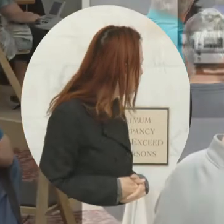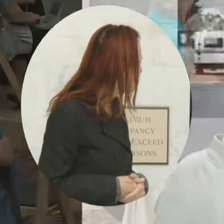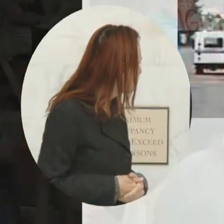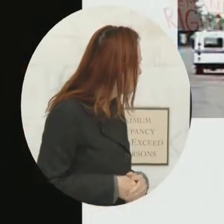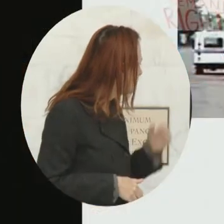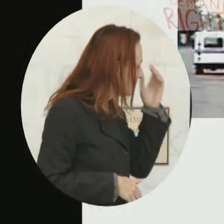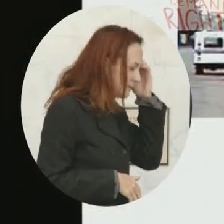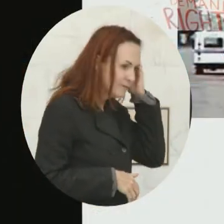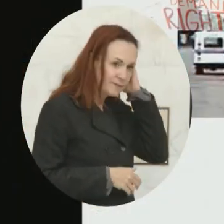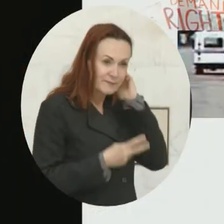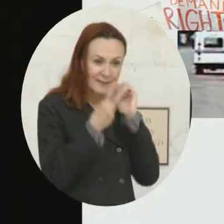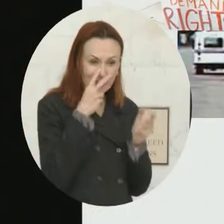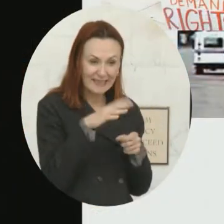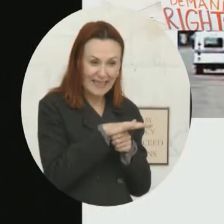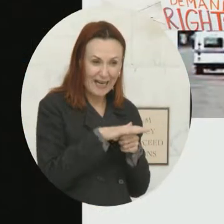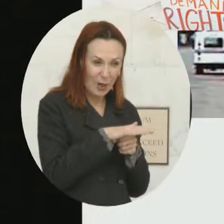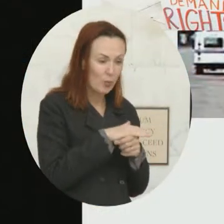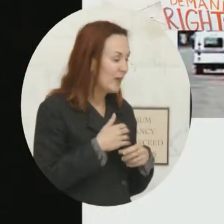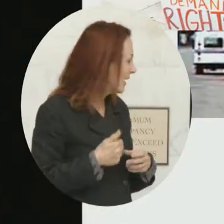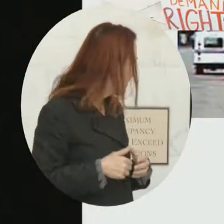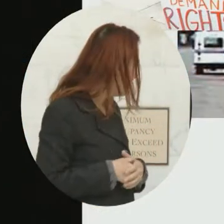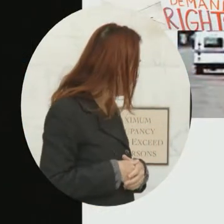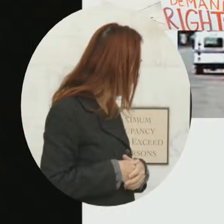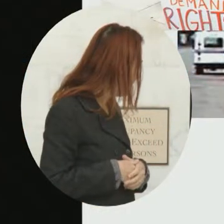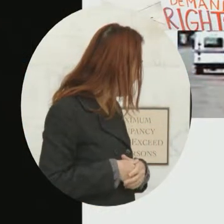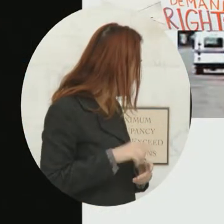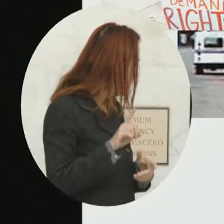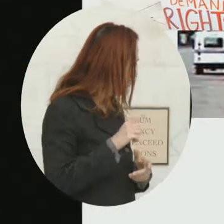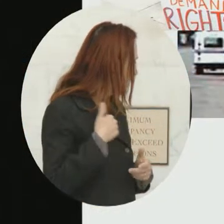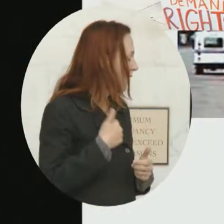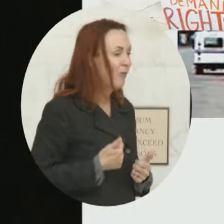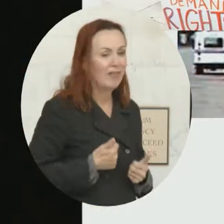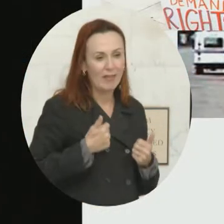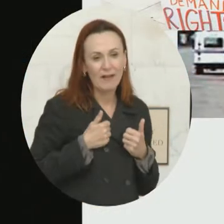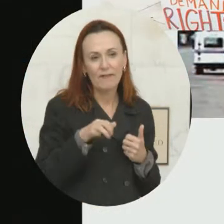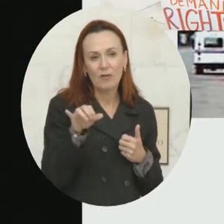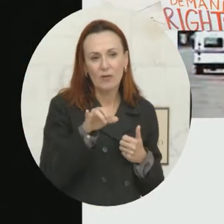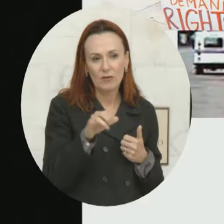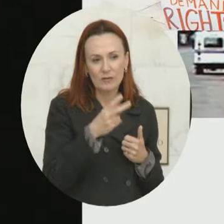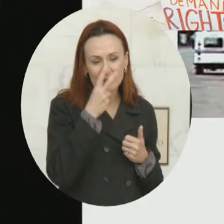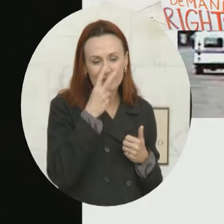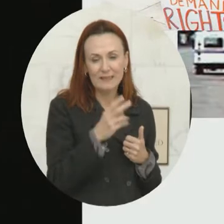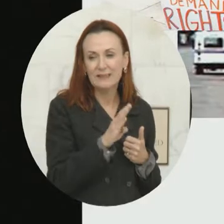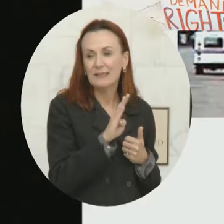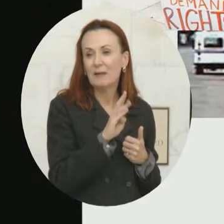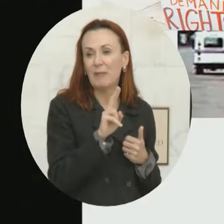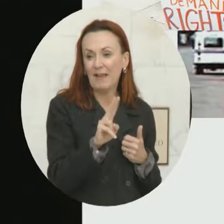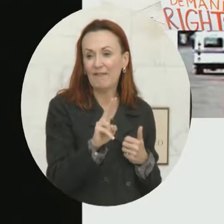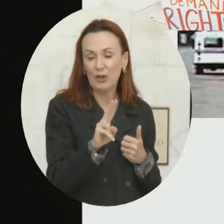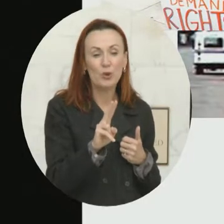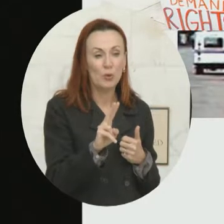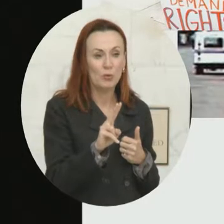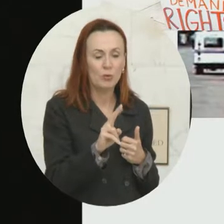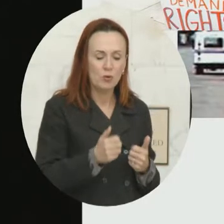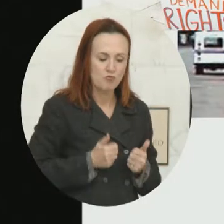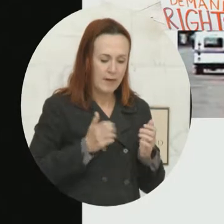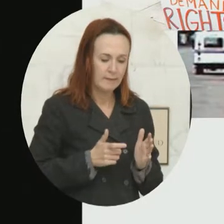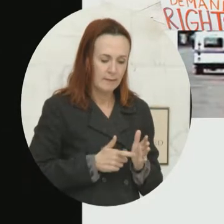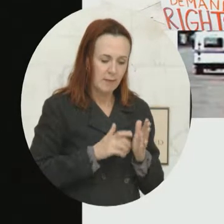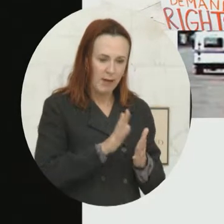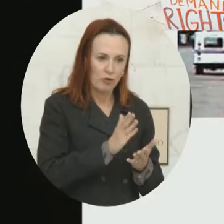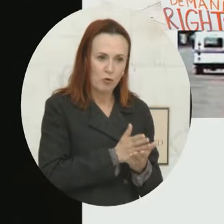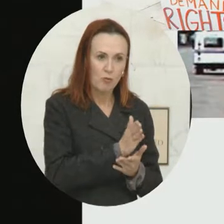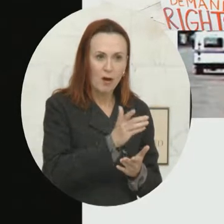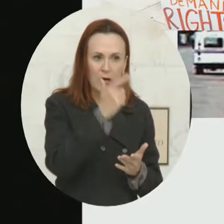You see these areas here. These are the areas where we lived at. But you can also see Bayview residents demand rights because we